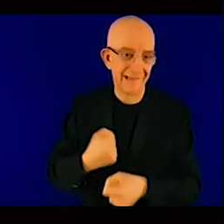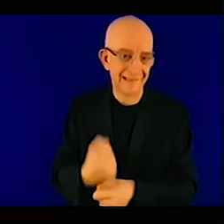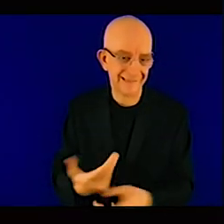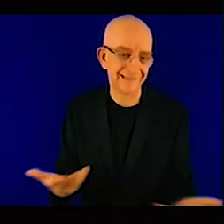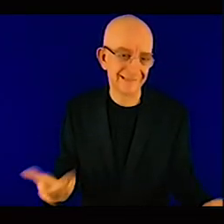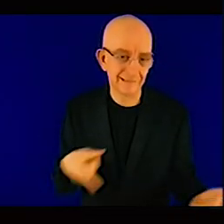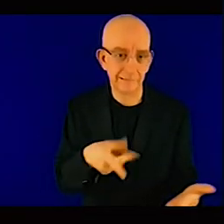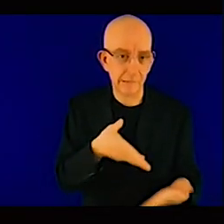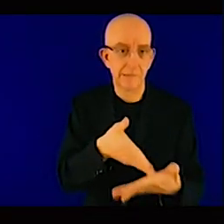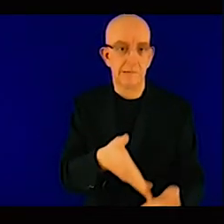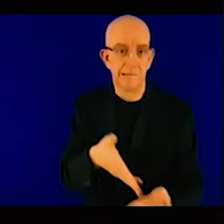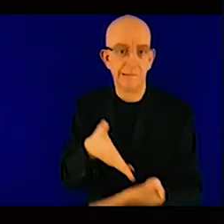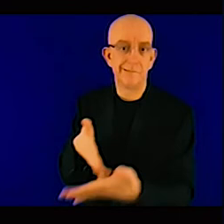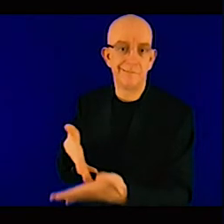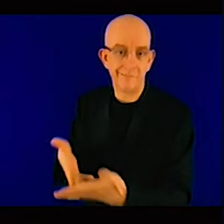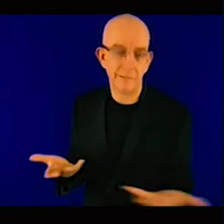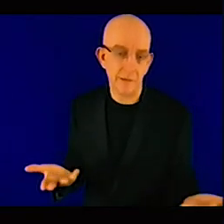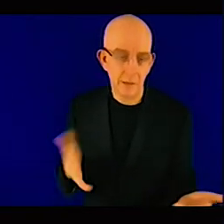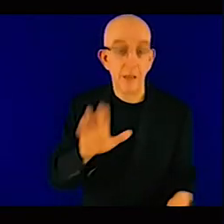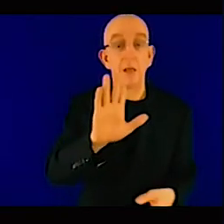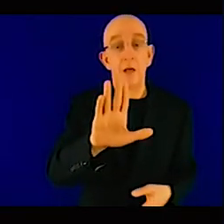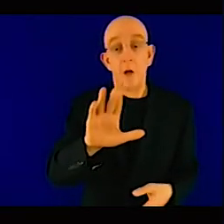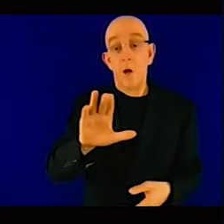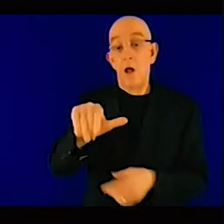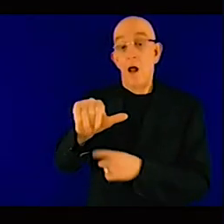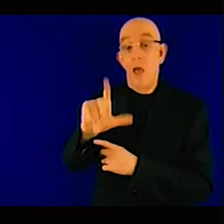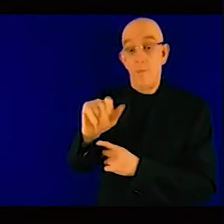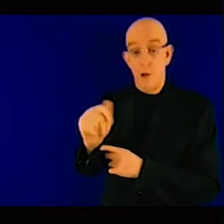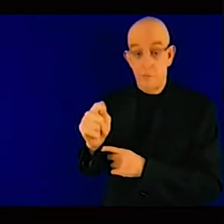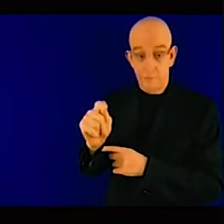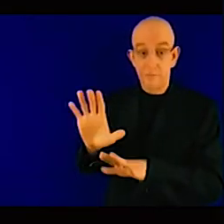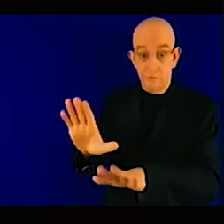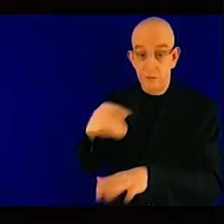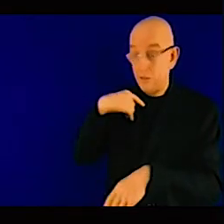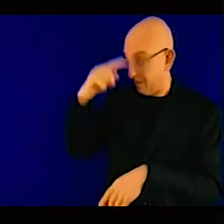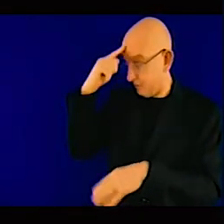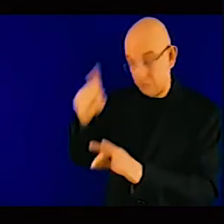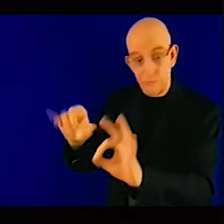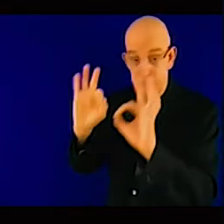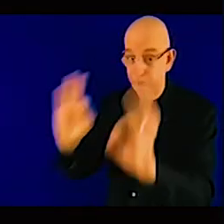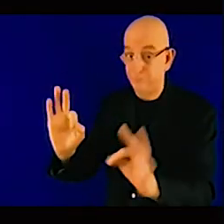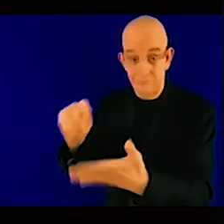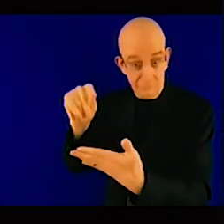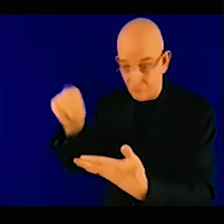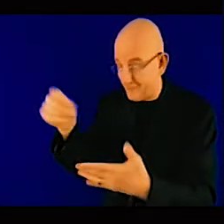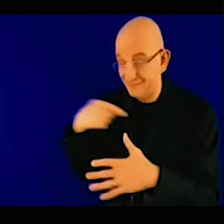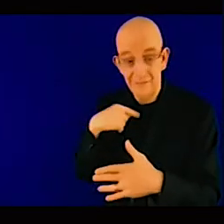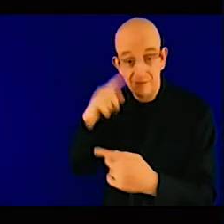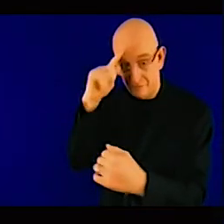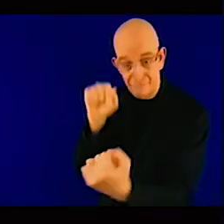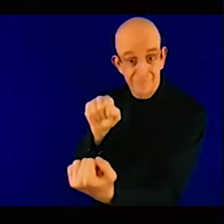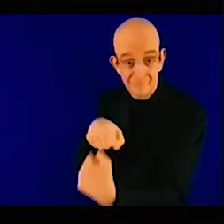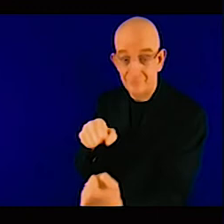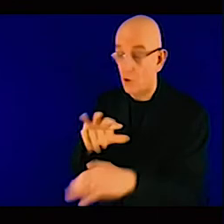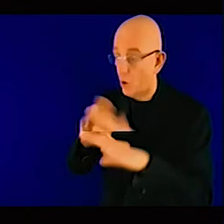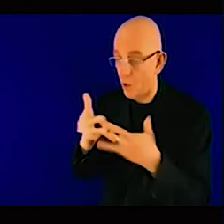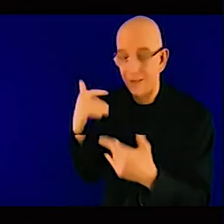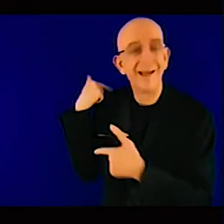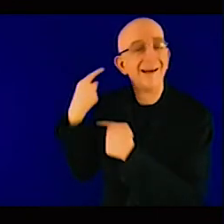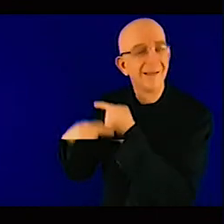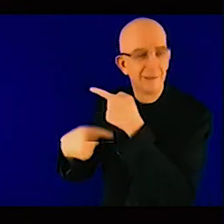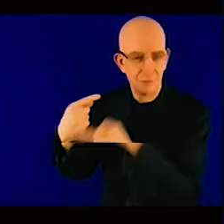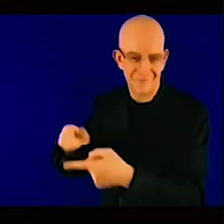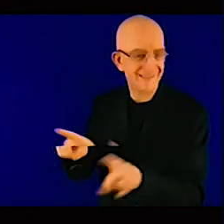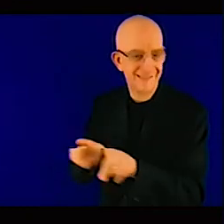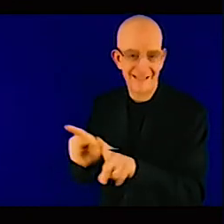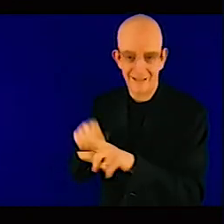sense of the fact that historically and it's also a learning period historically commercial banks have not played in this space but the reality is that we are now being forced certainly